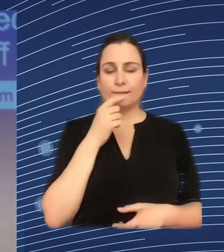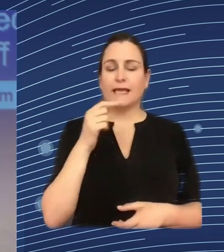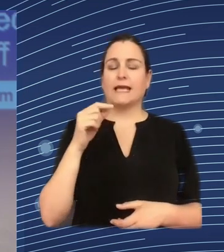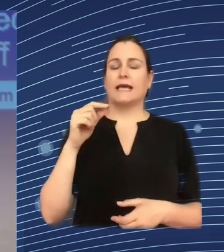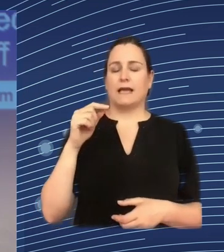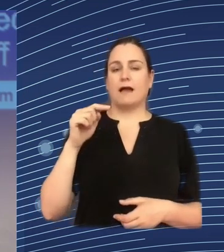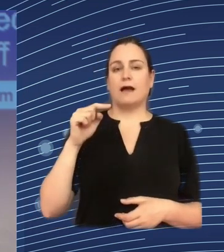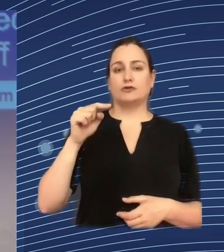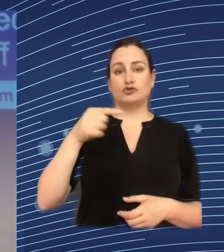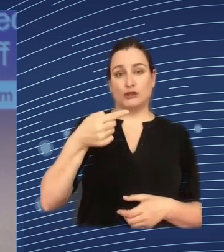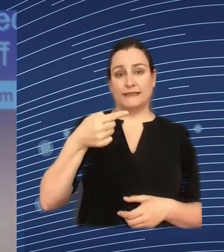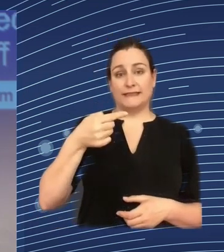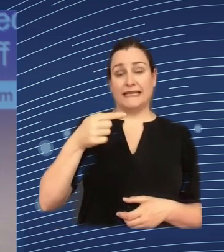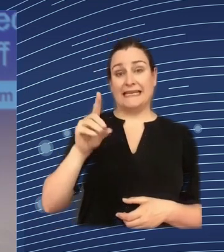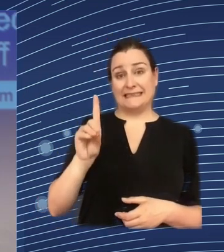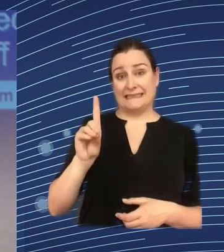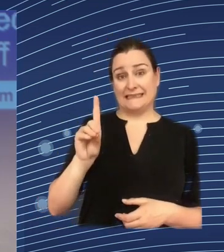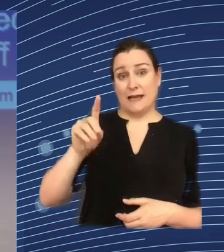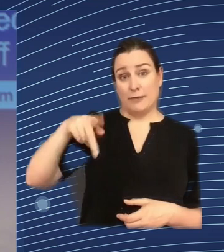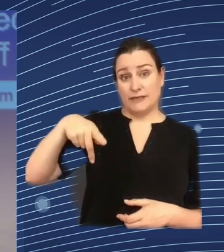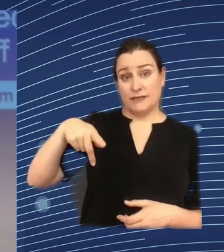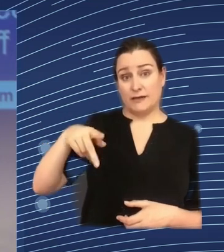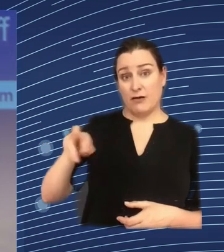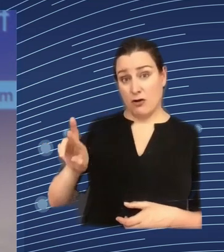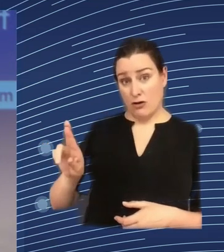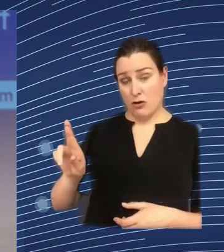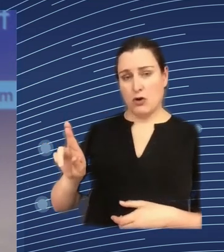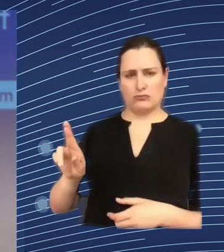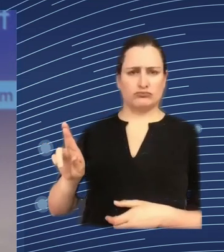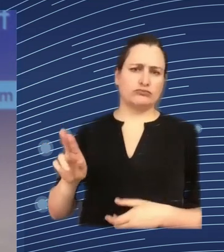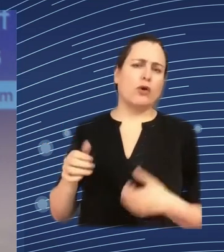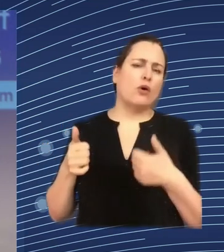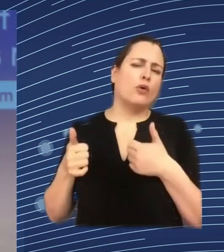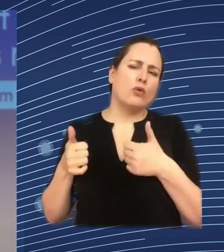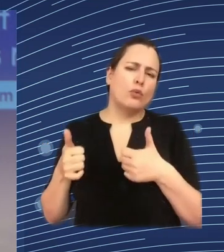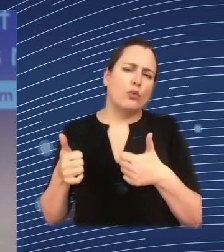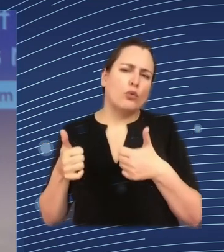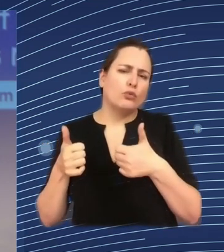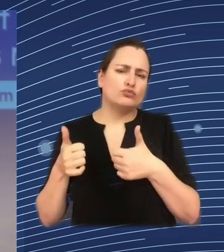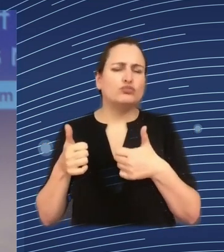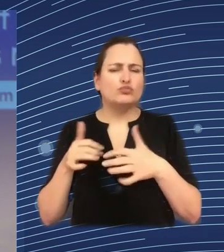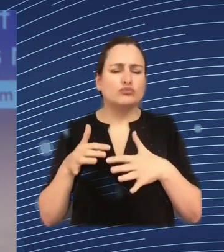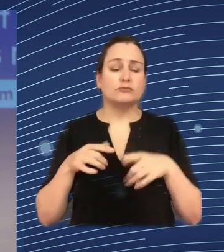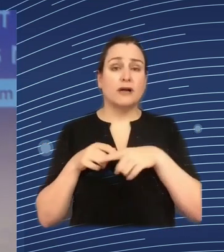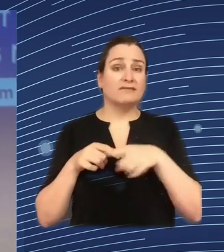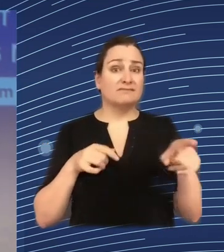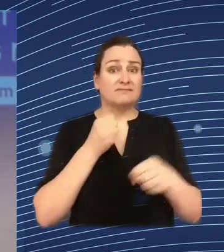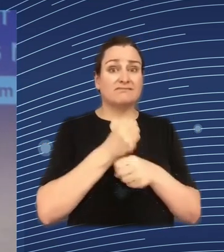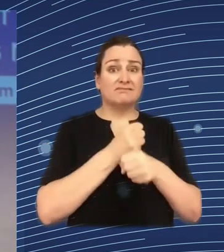but for employees it's not enough and so we